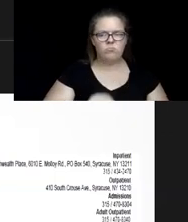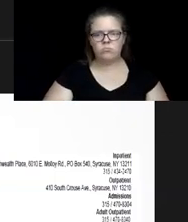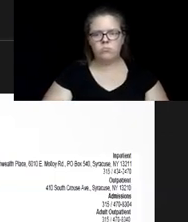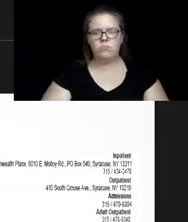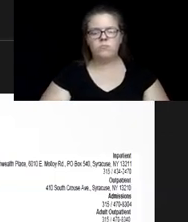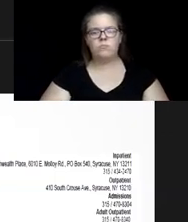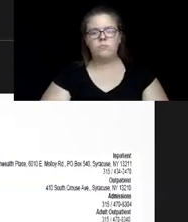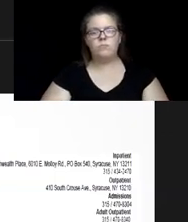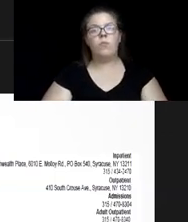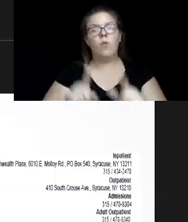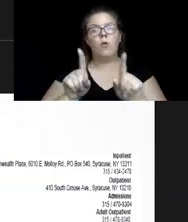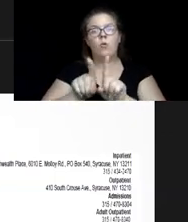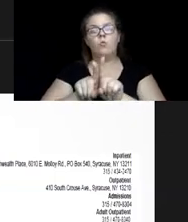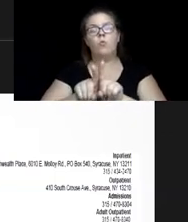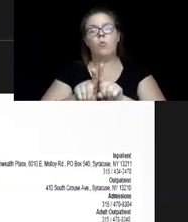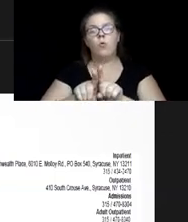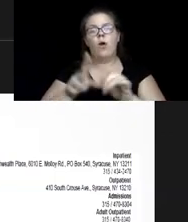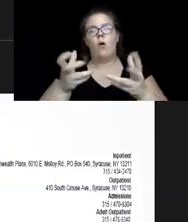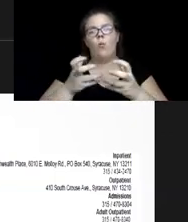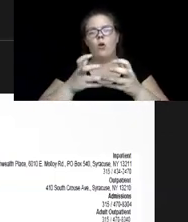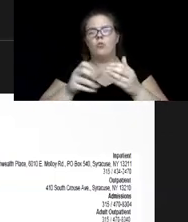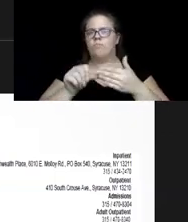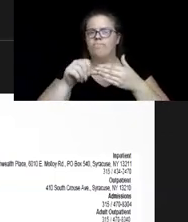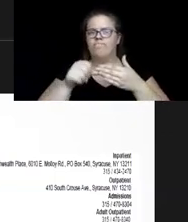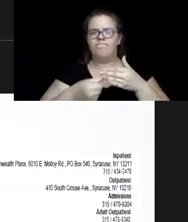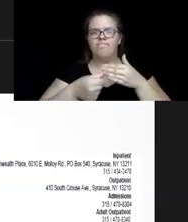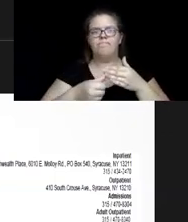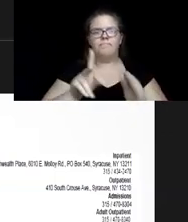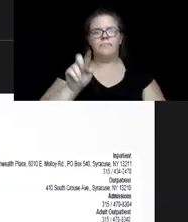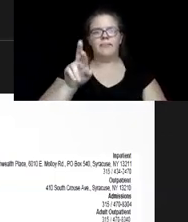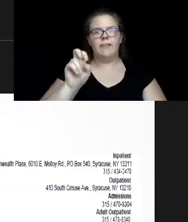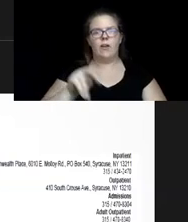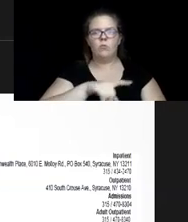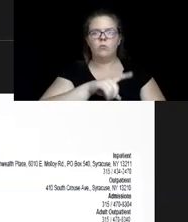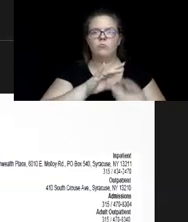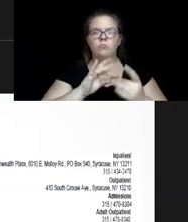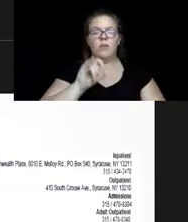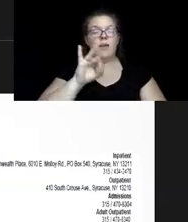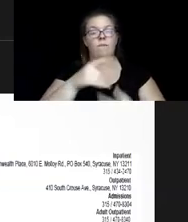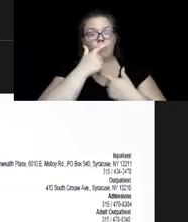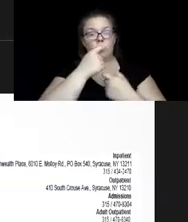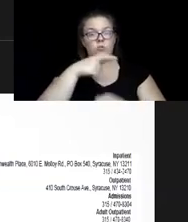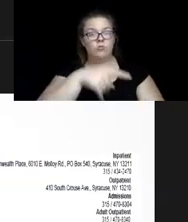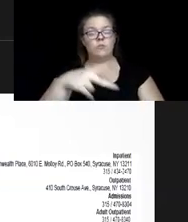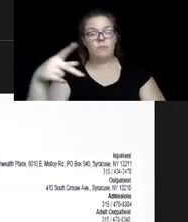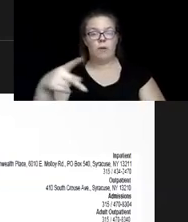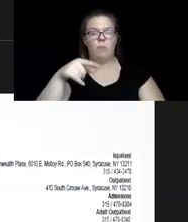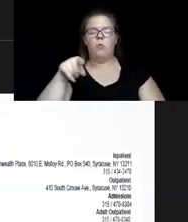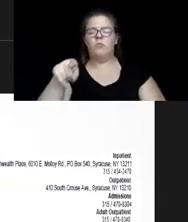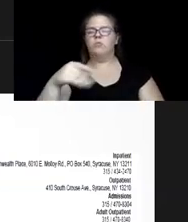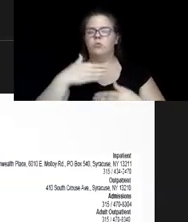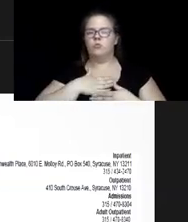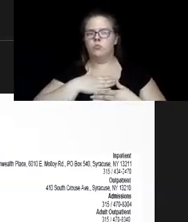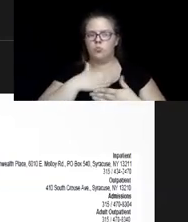And I also wanted to reiterate what Karen said. If anyone is interested in this PowerPoint, she is willing to